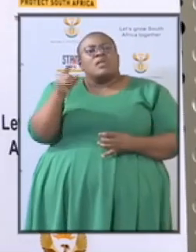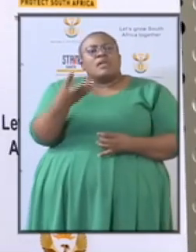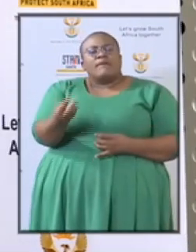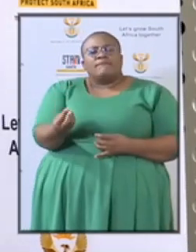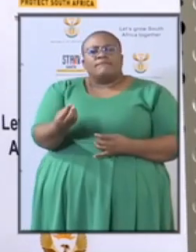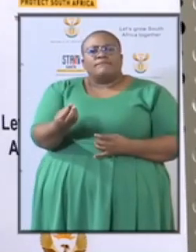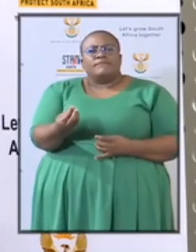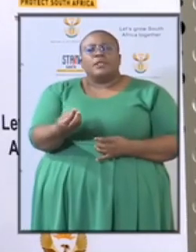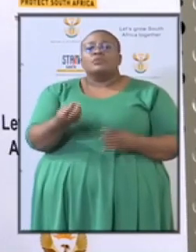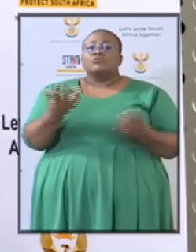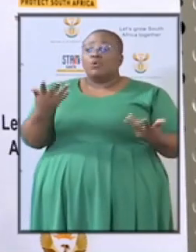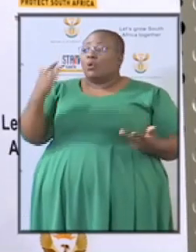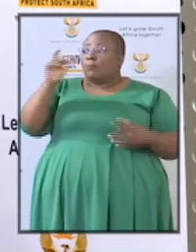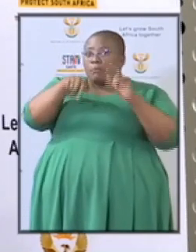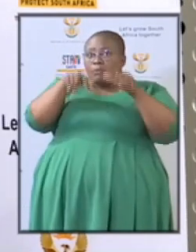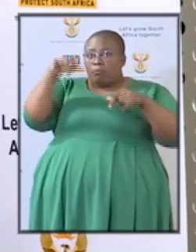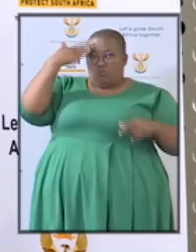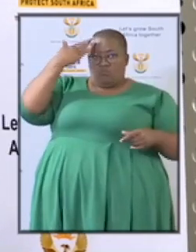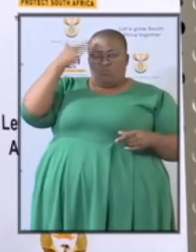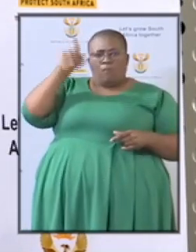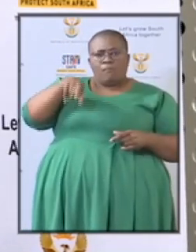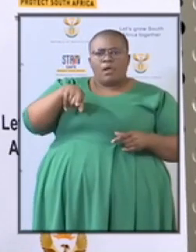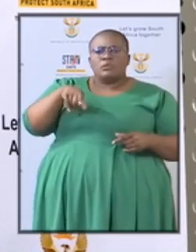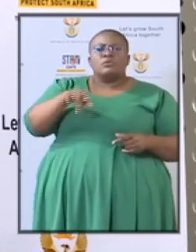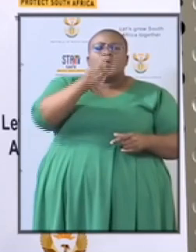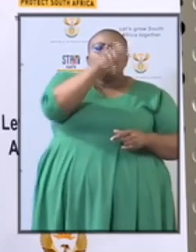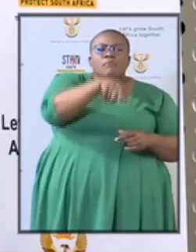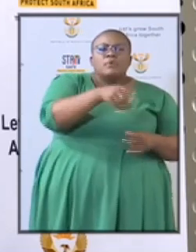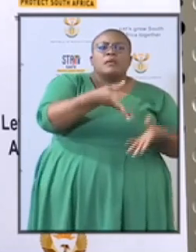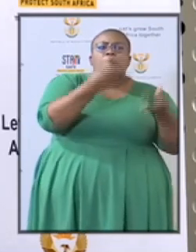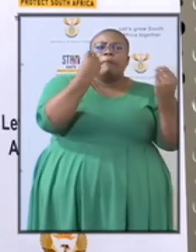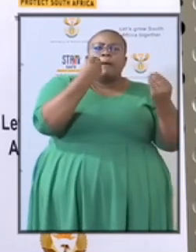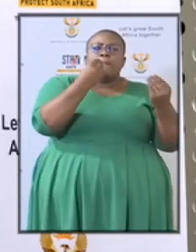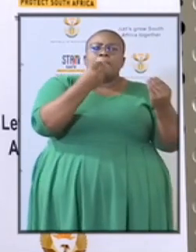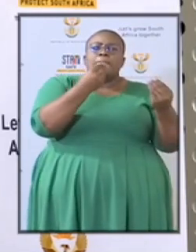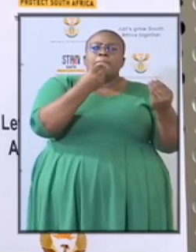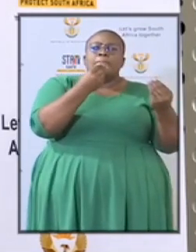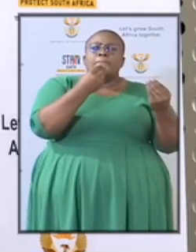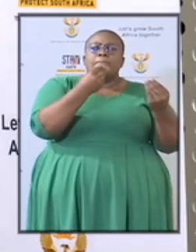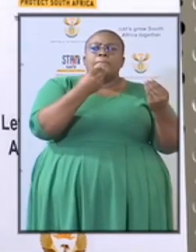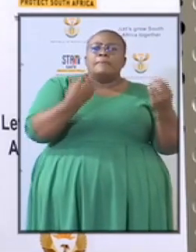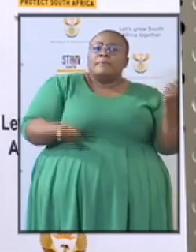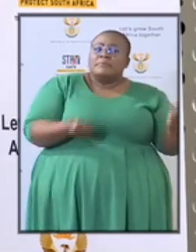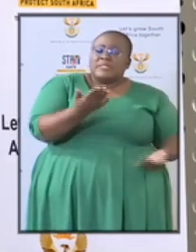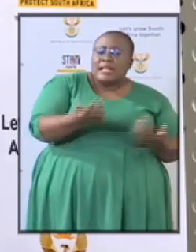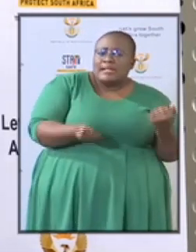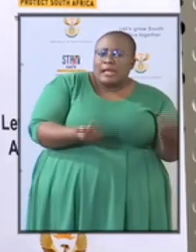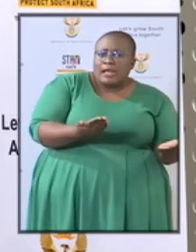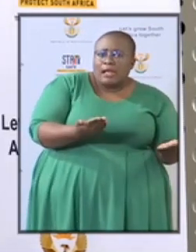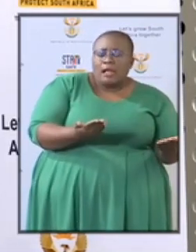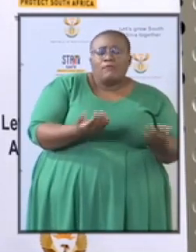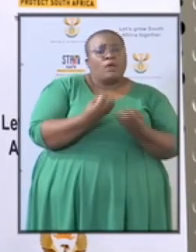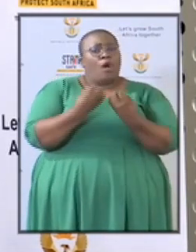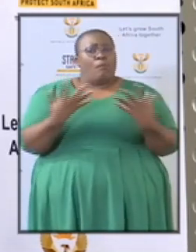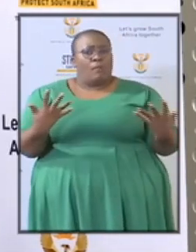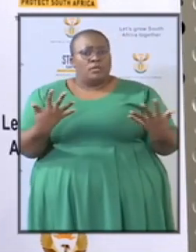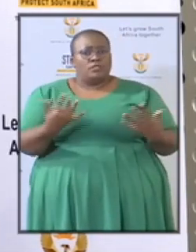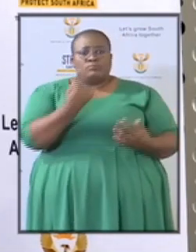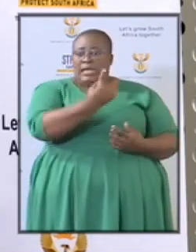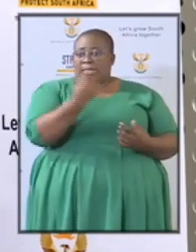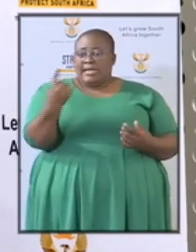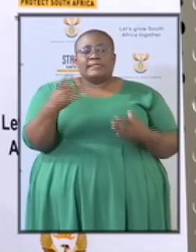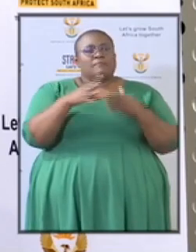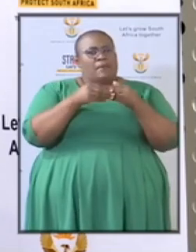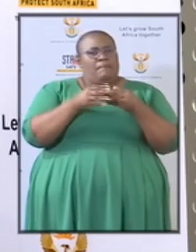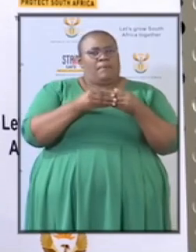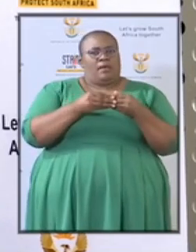is known who got the tender, for how much, what was the purpose of that particular, by every member of the public, from